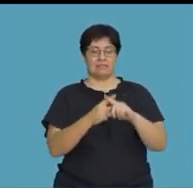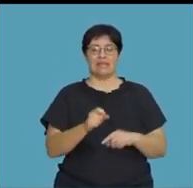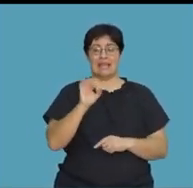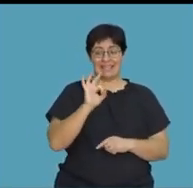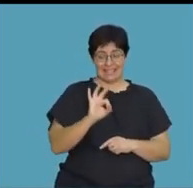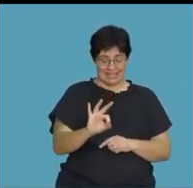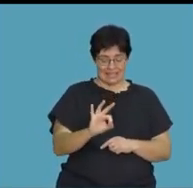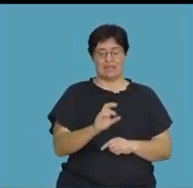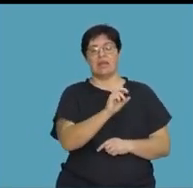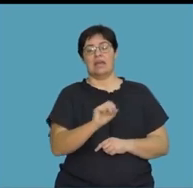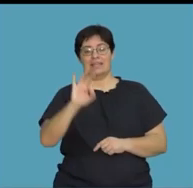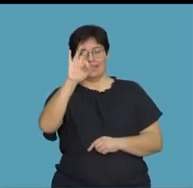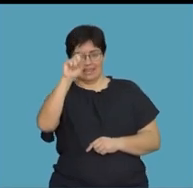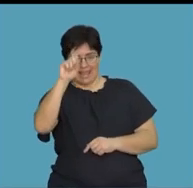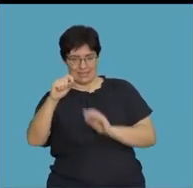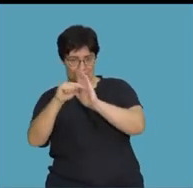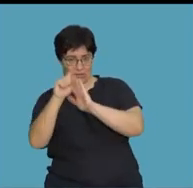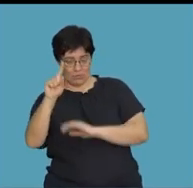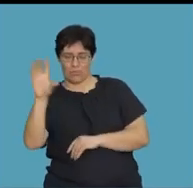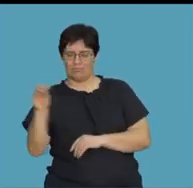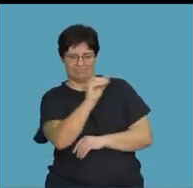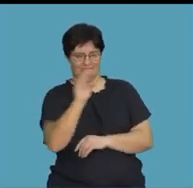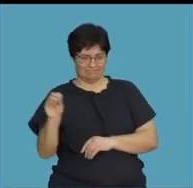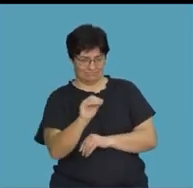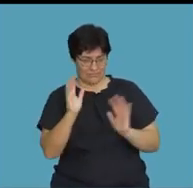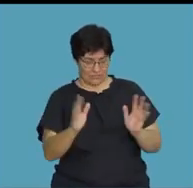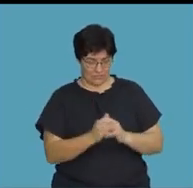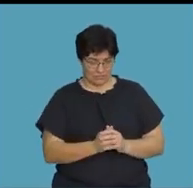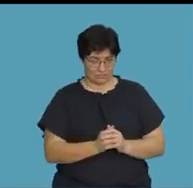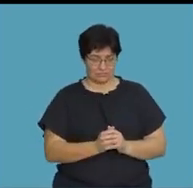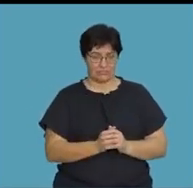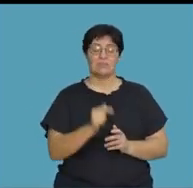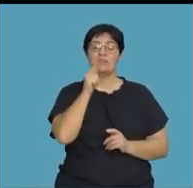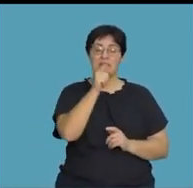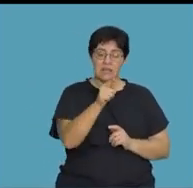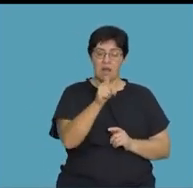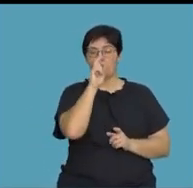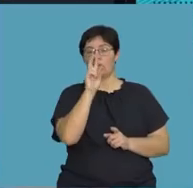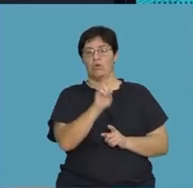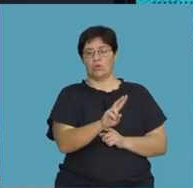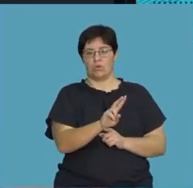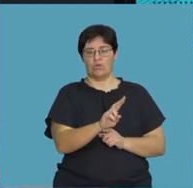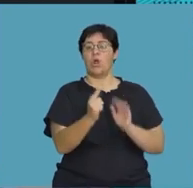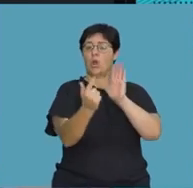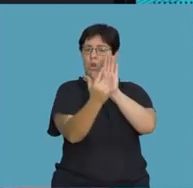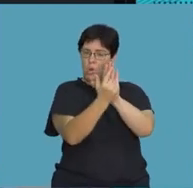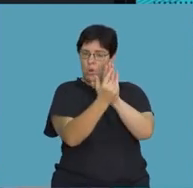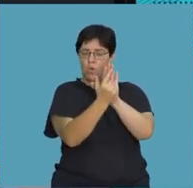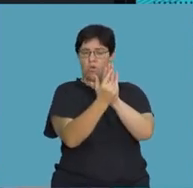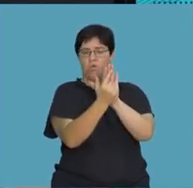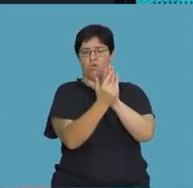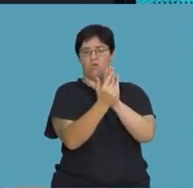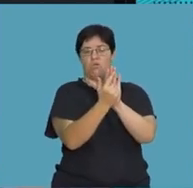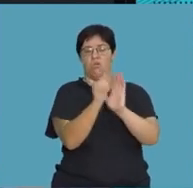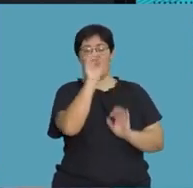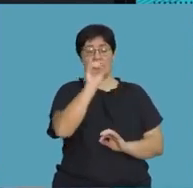to the exponent of 3x minus 1. Then, from here, guys, this is where you then look at your laws of exponents. Right?